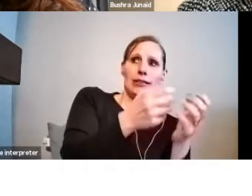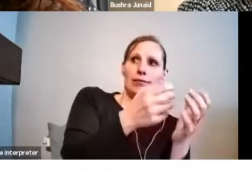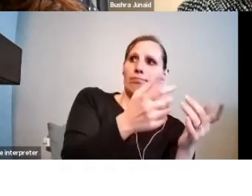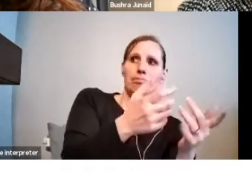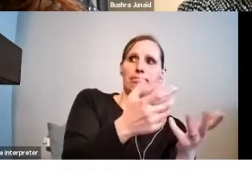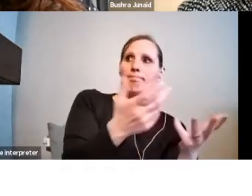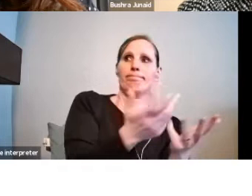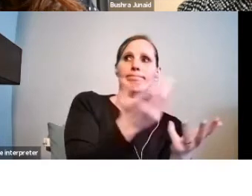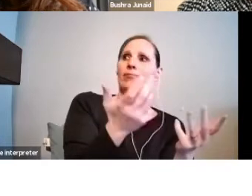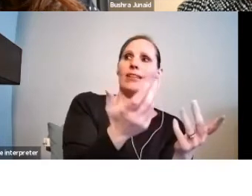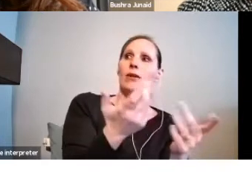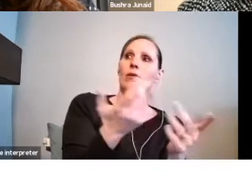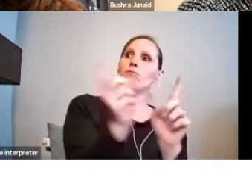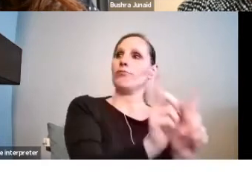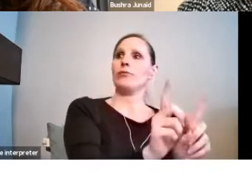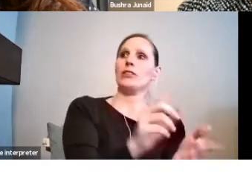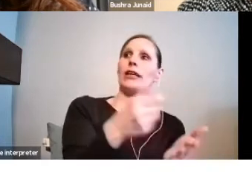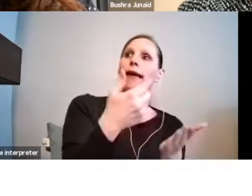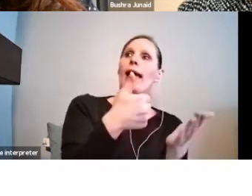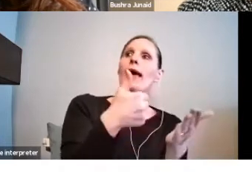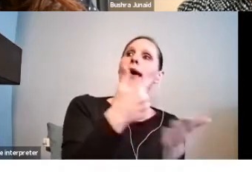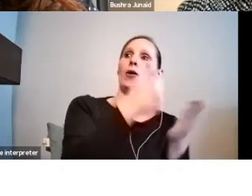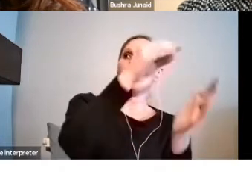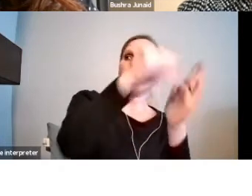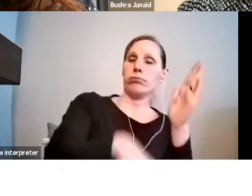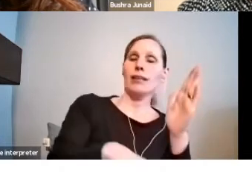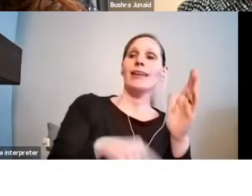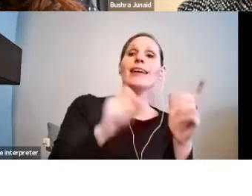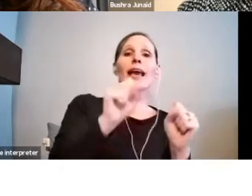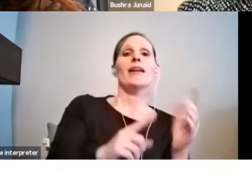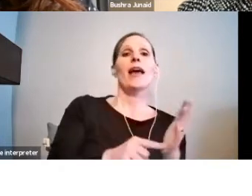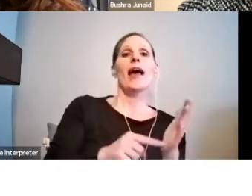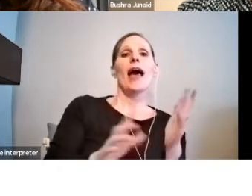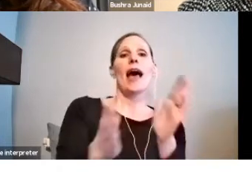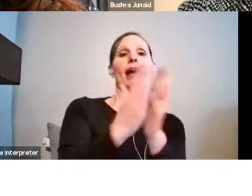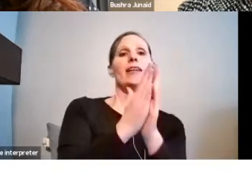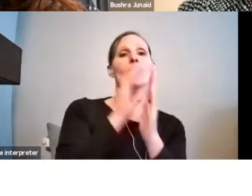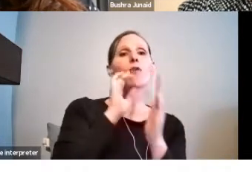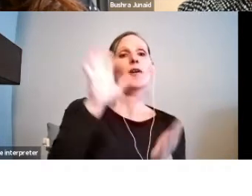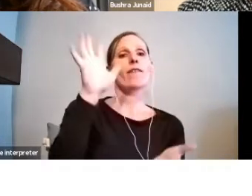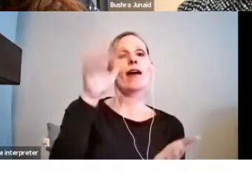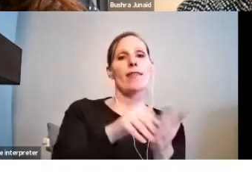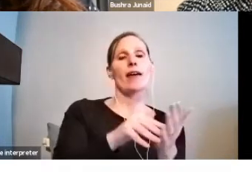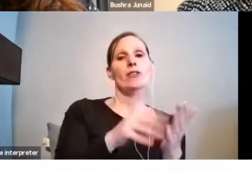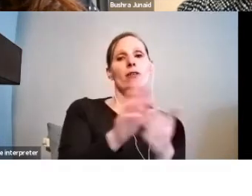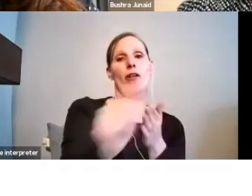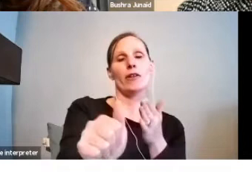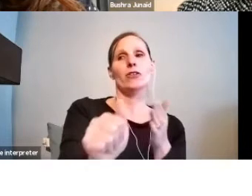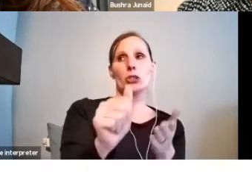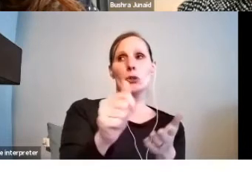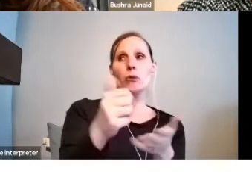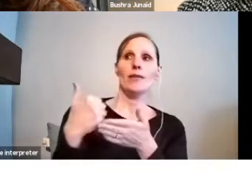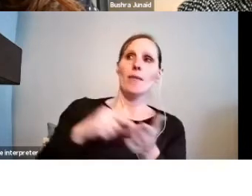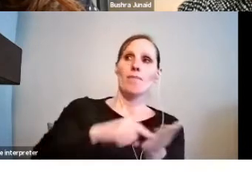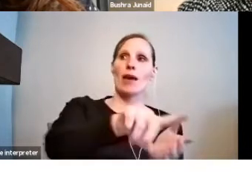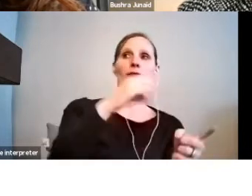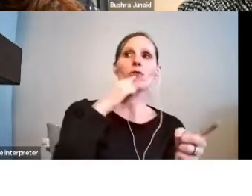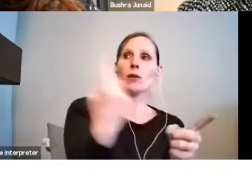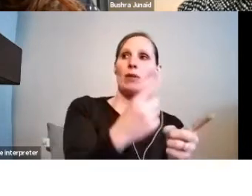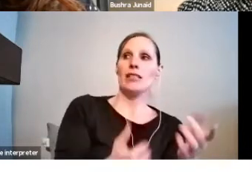$500 per OAC fiscal year to pay someone for their time. Contact the program